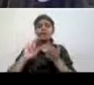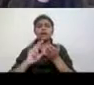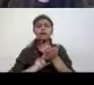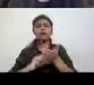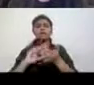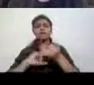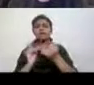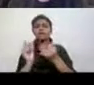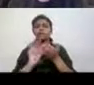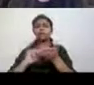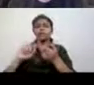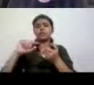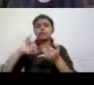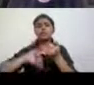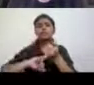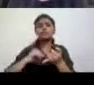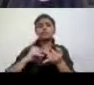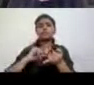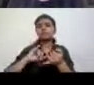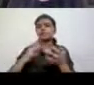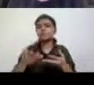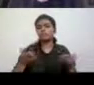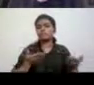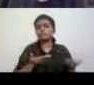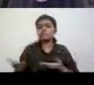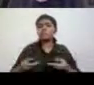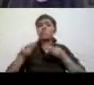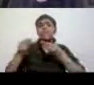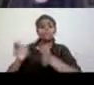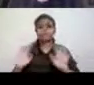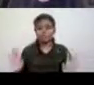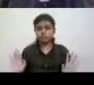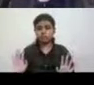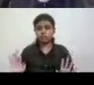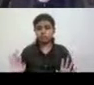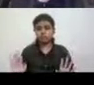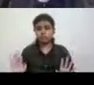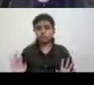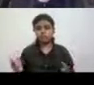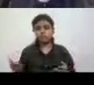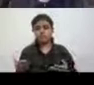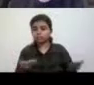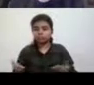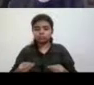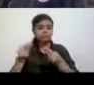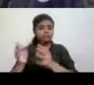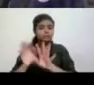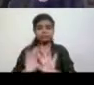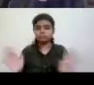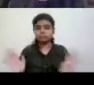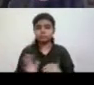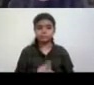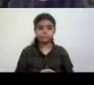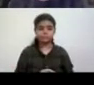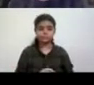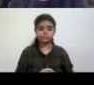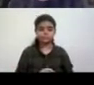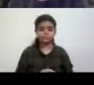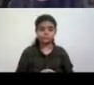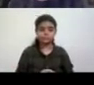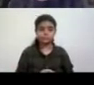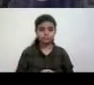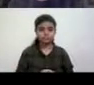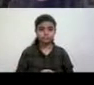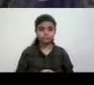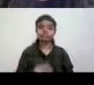psychiatric services rather than patients because they're passive recipients. Um, there's also